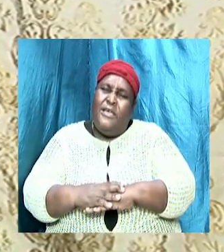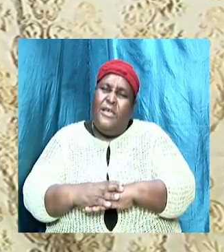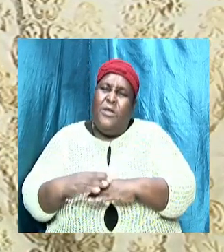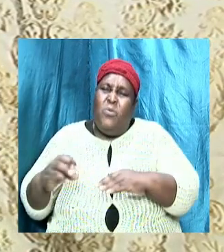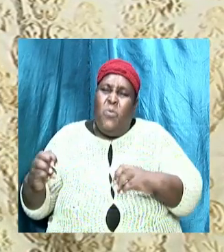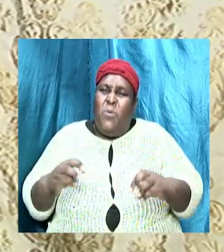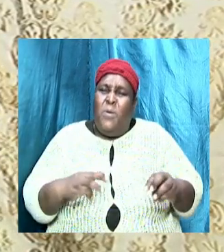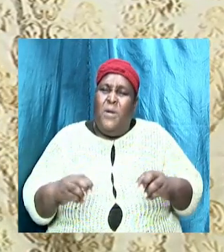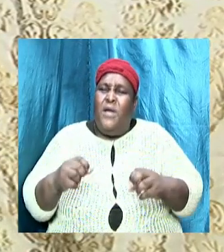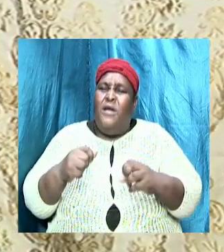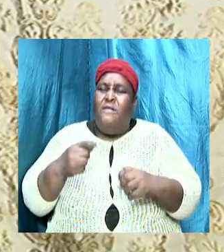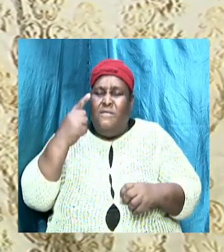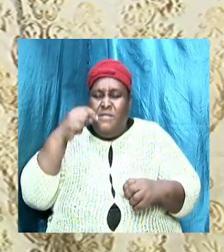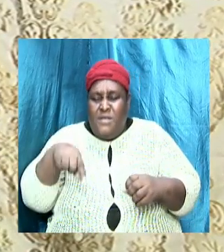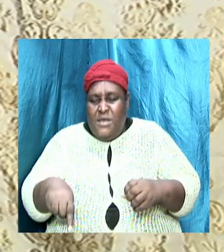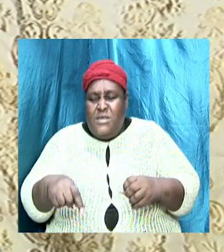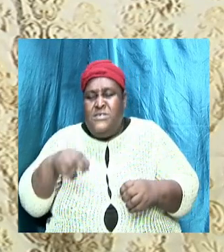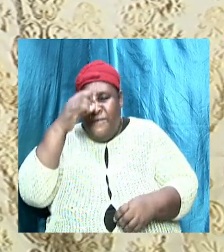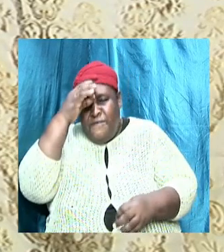they hold to